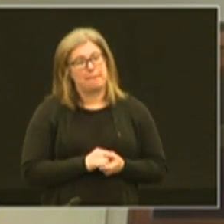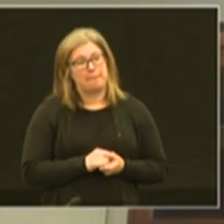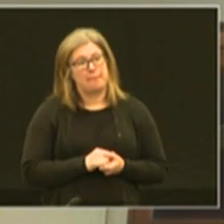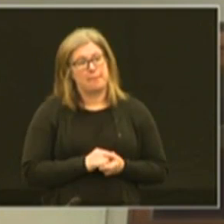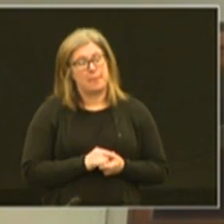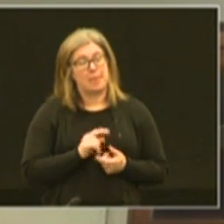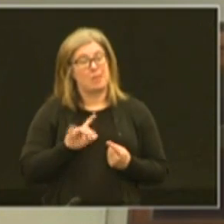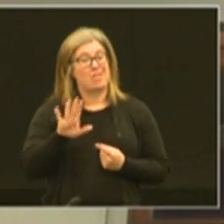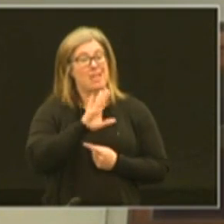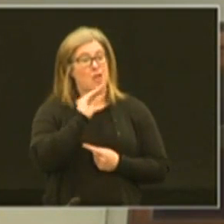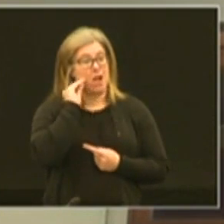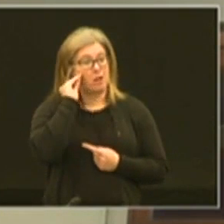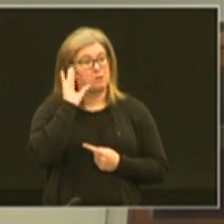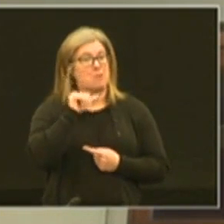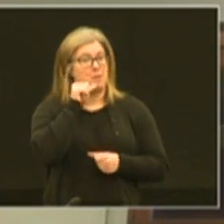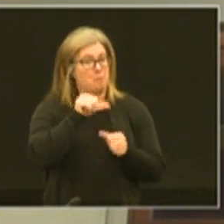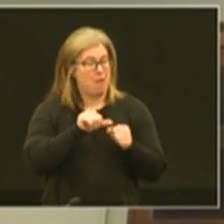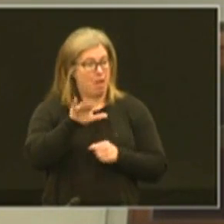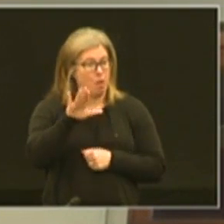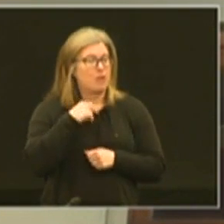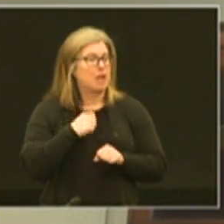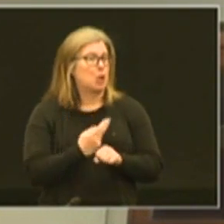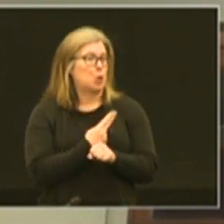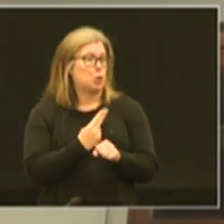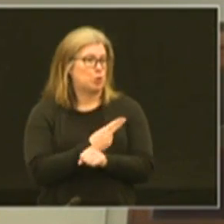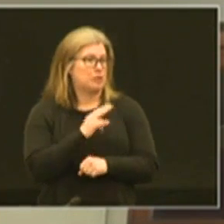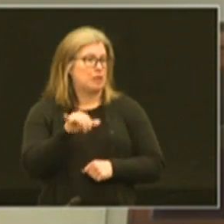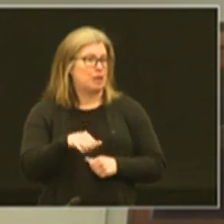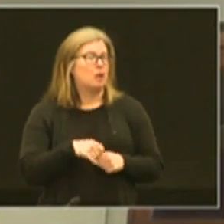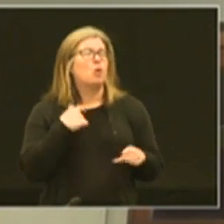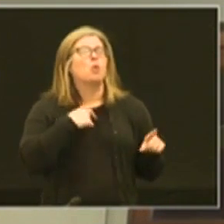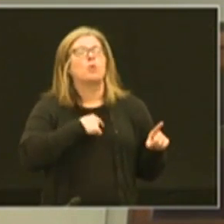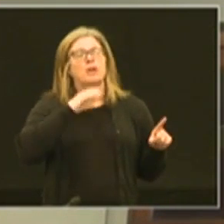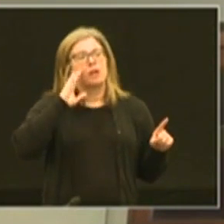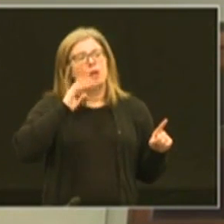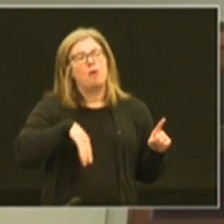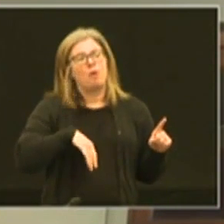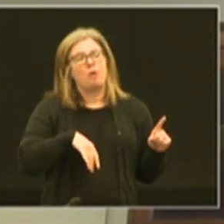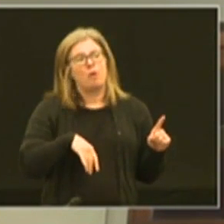to their house by mail so that they can use it and we know